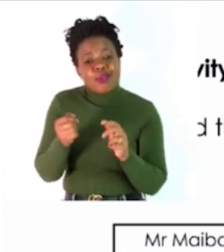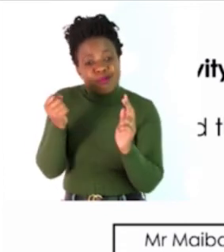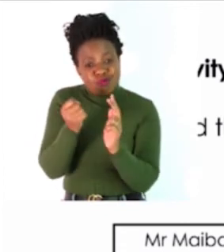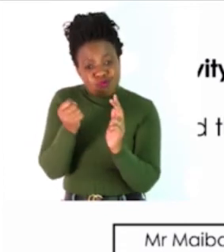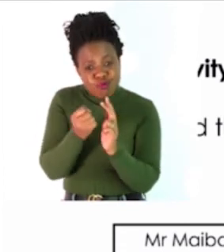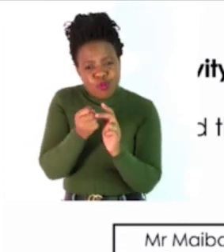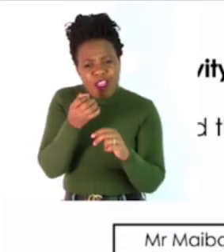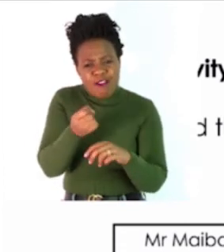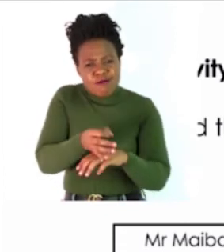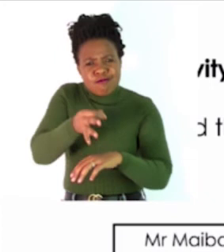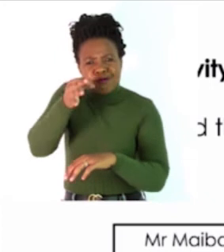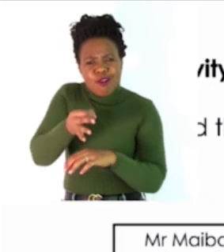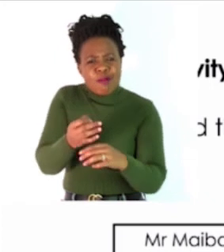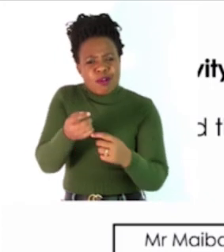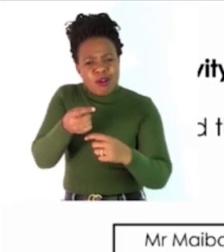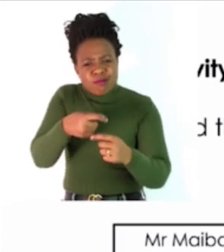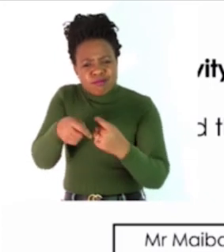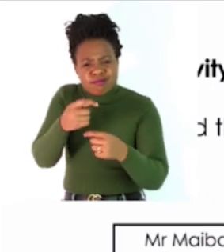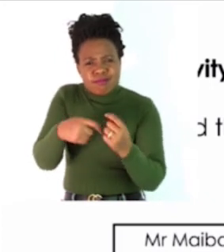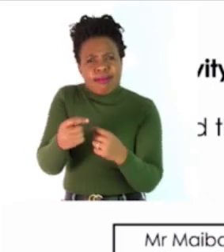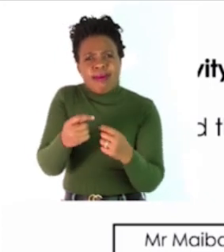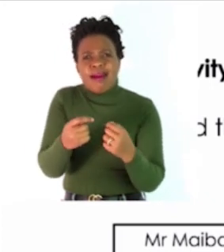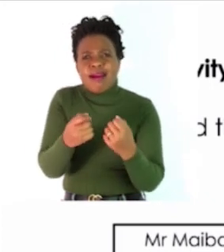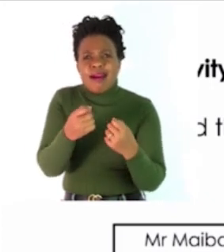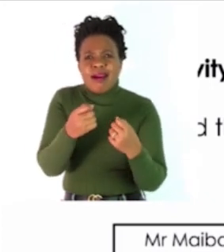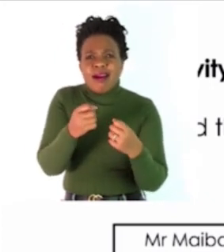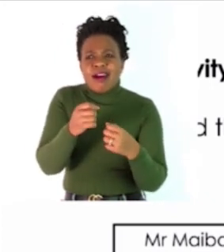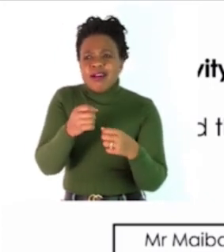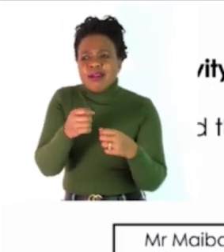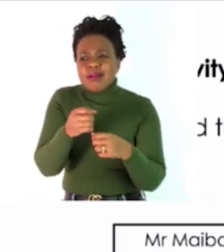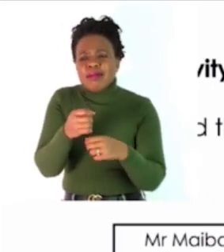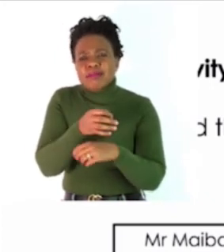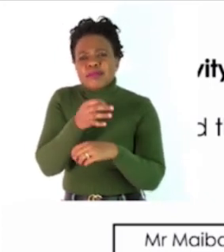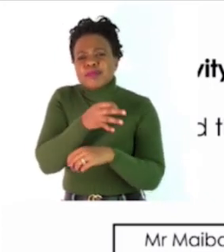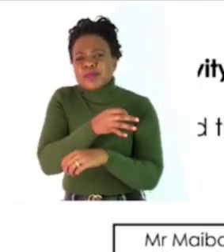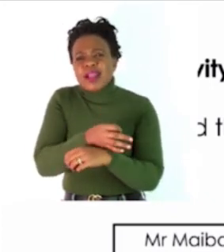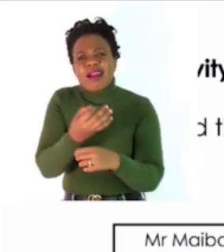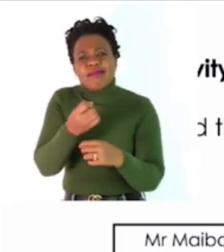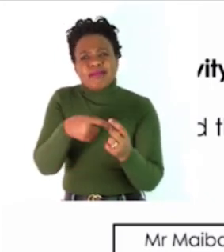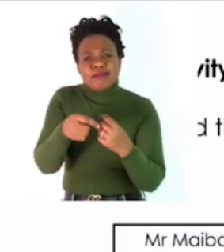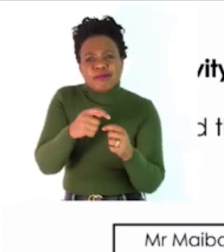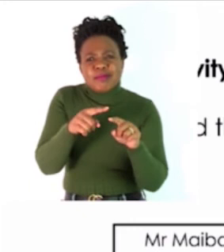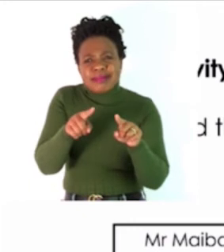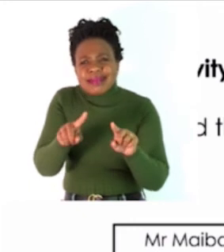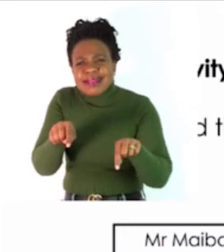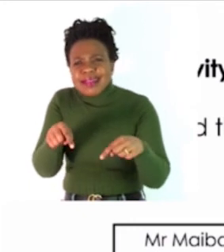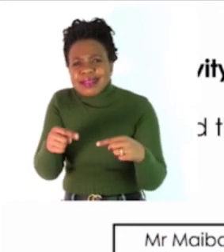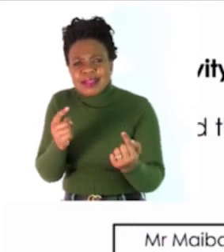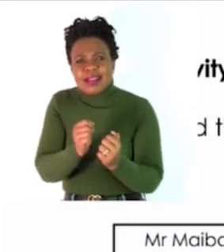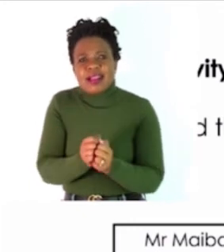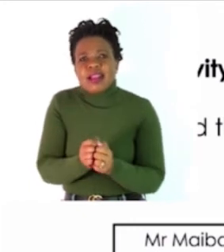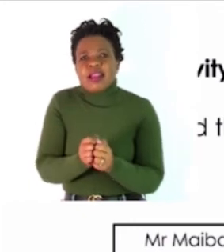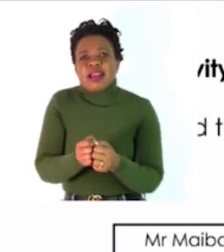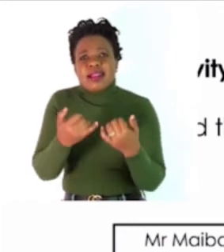scarves with butterflies and ponies on them. They are also helping